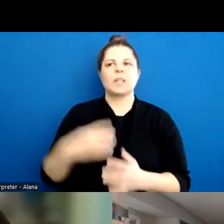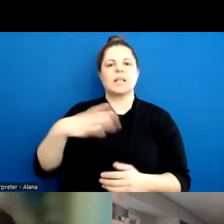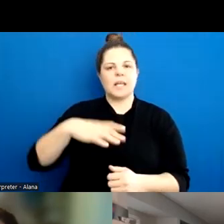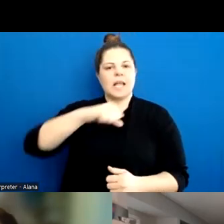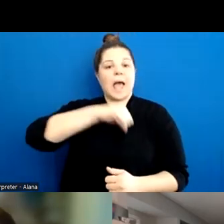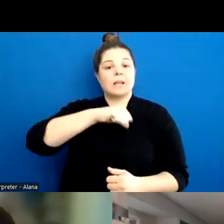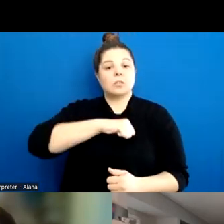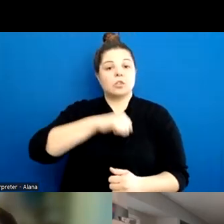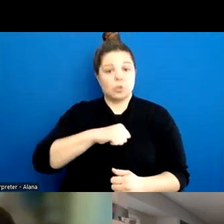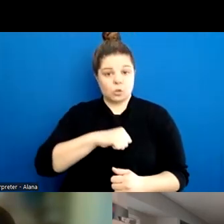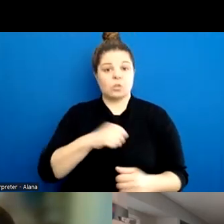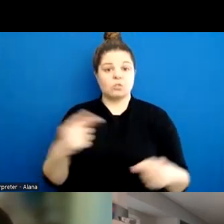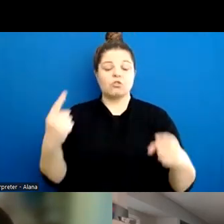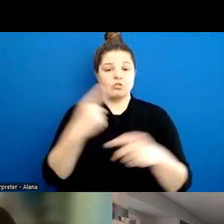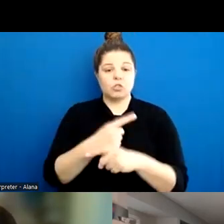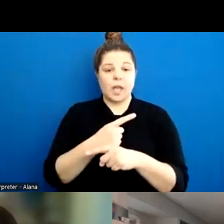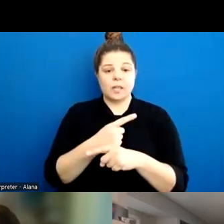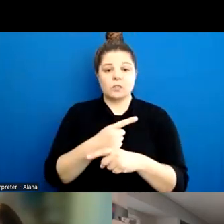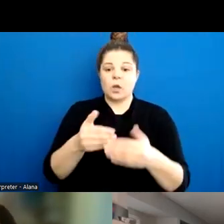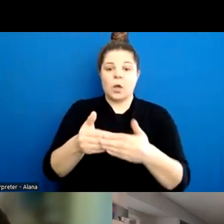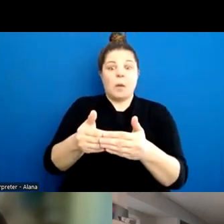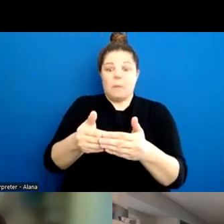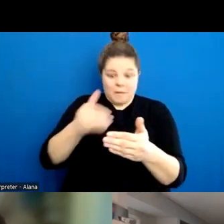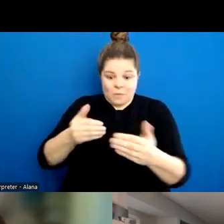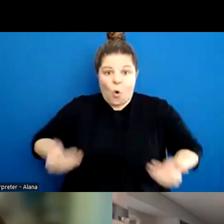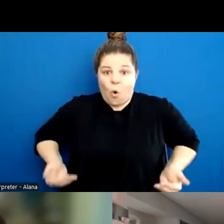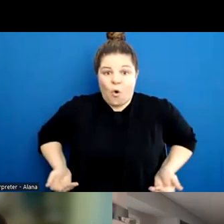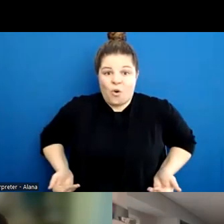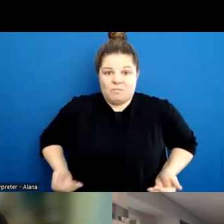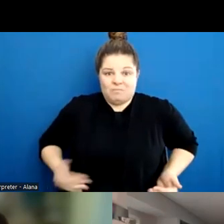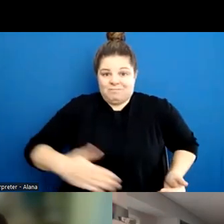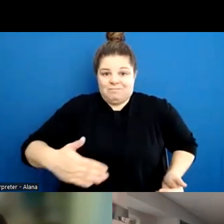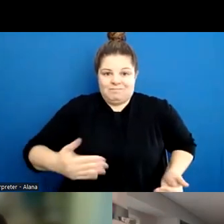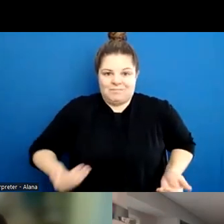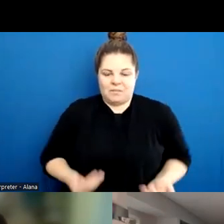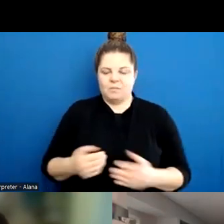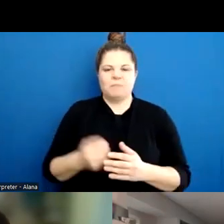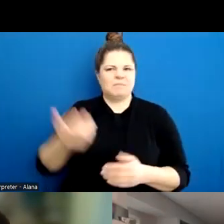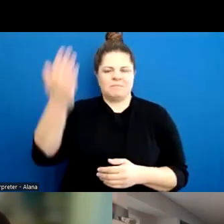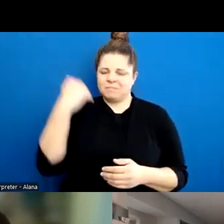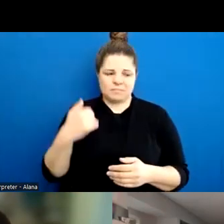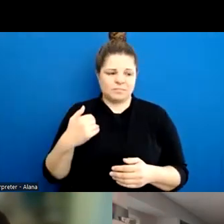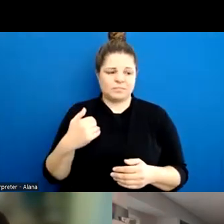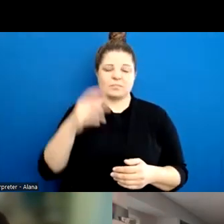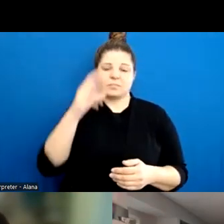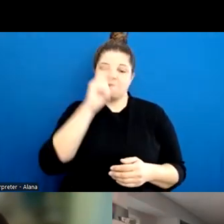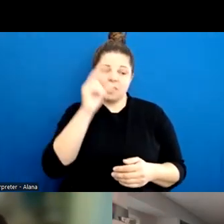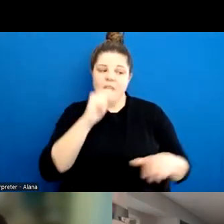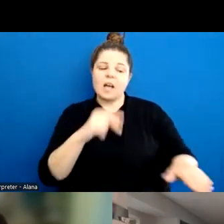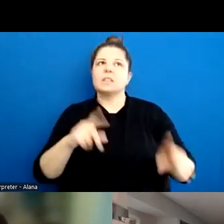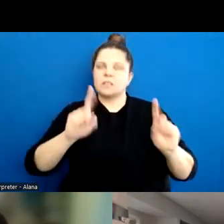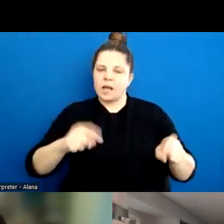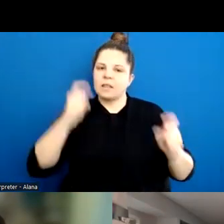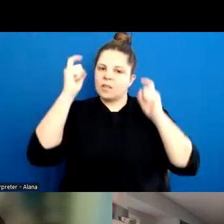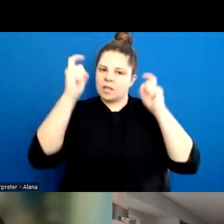before conception or certainly from the youngest of ages is to really, and we need to,